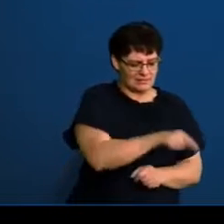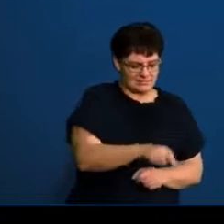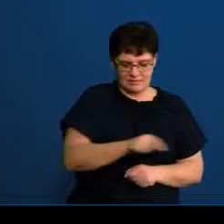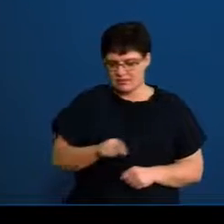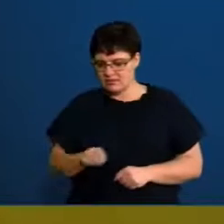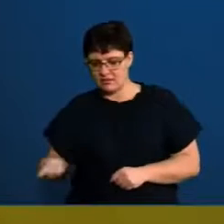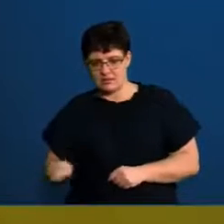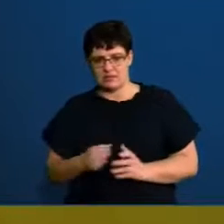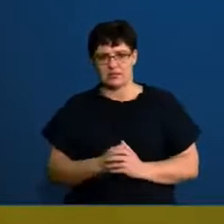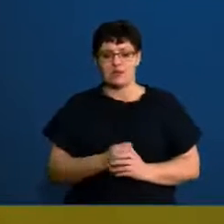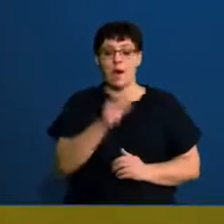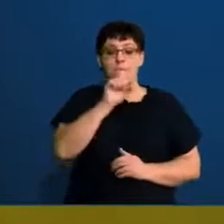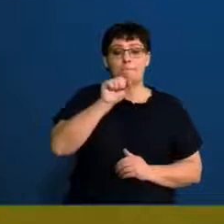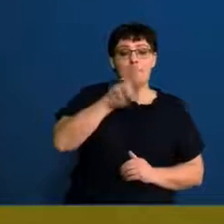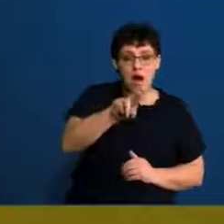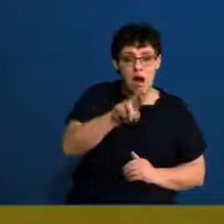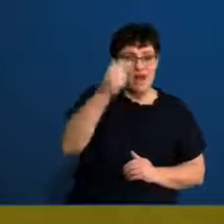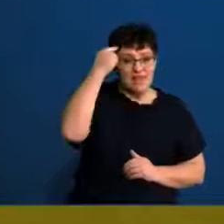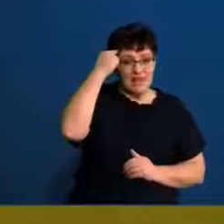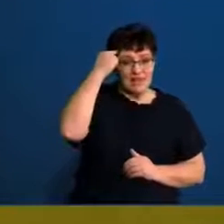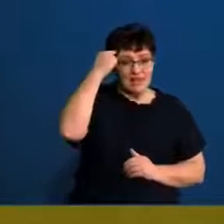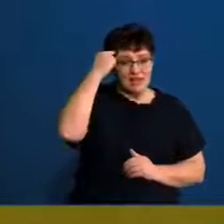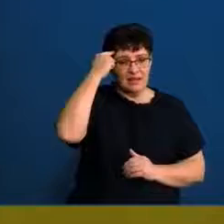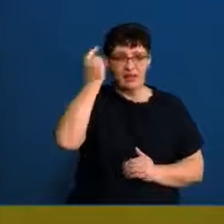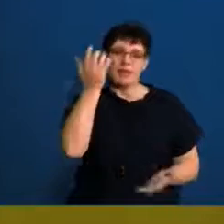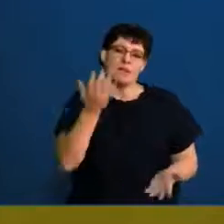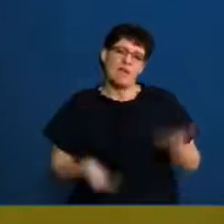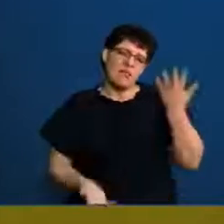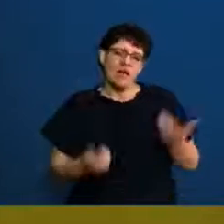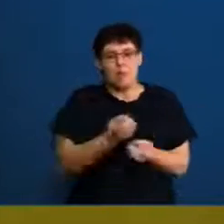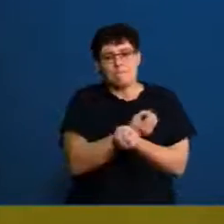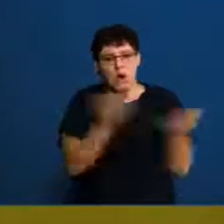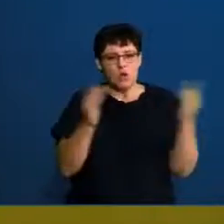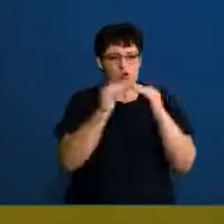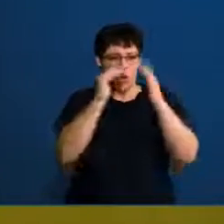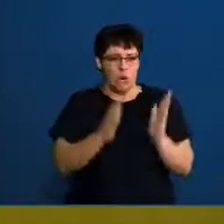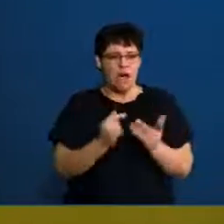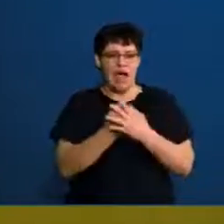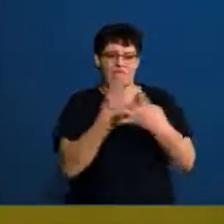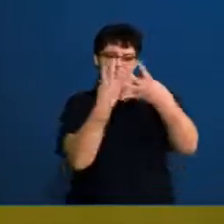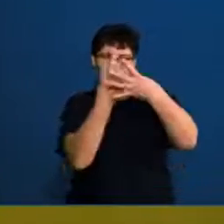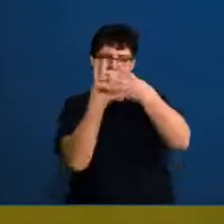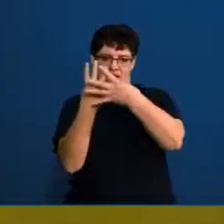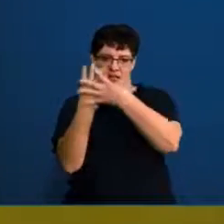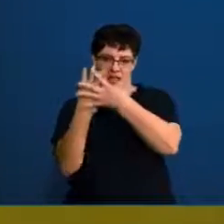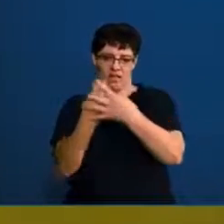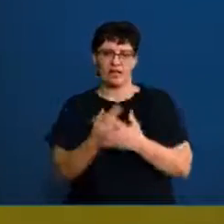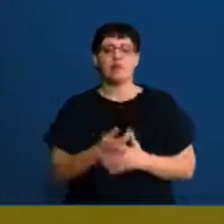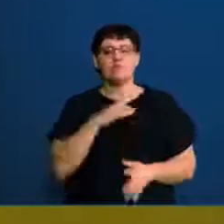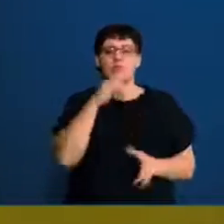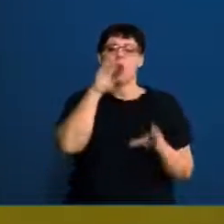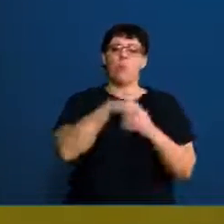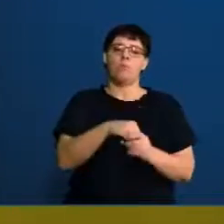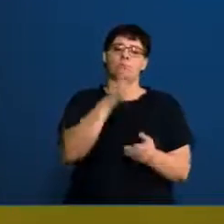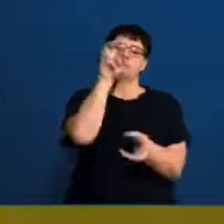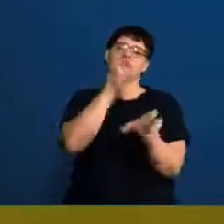graph, what you need to think about is if we are, and I mean, I know most of our homes have got burglar bars. Think about, we're sitting at home,